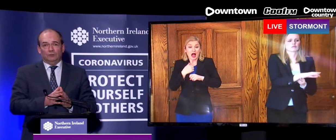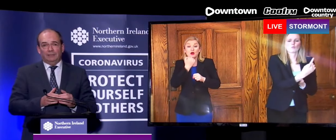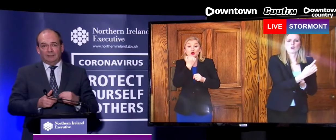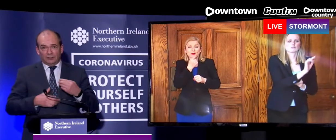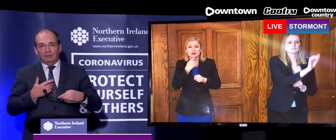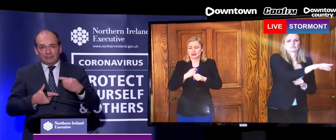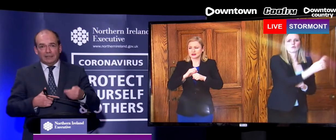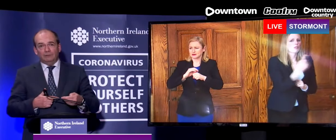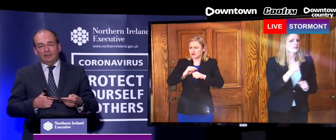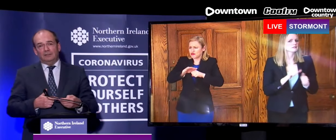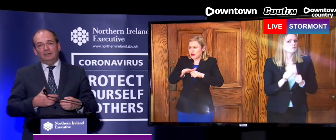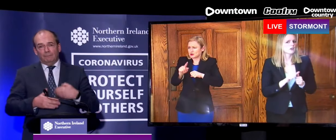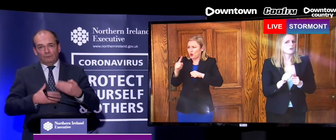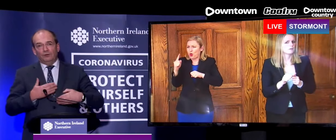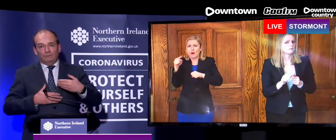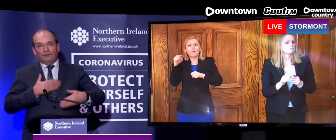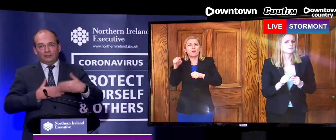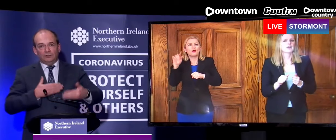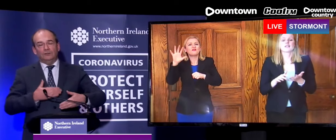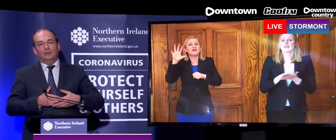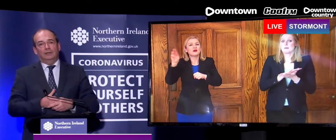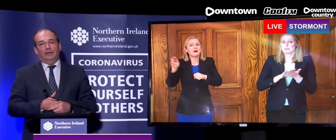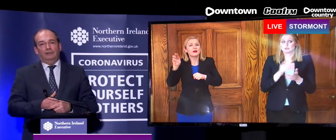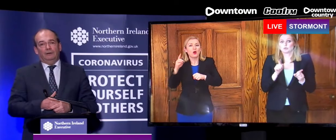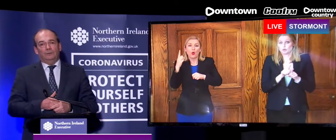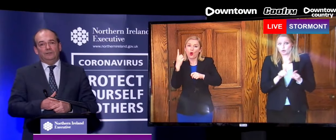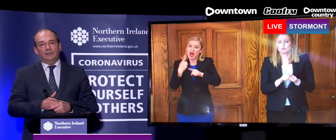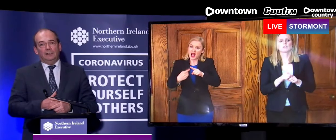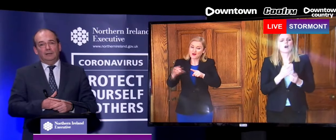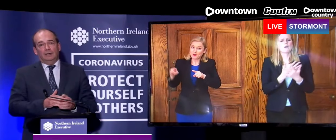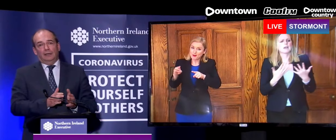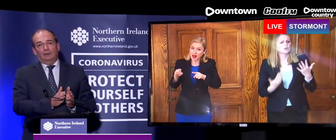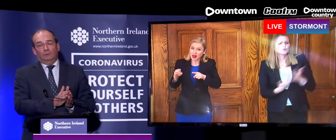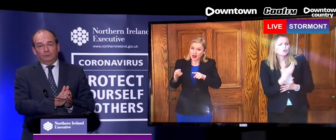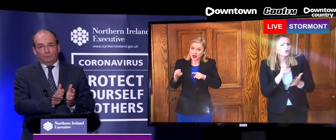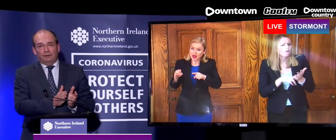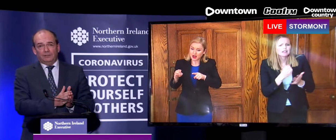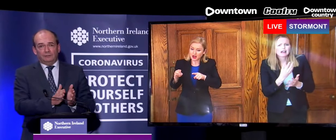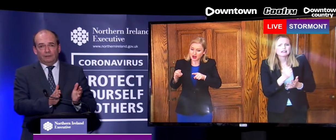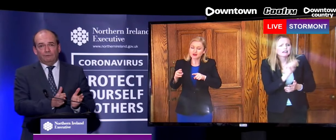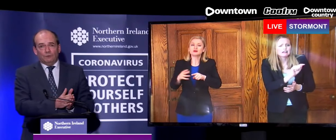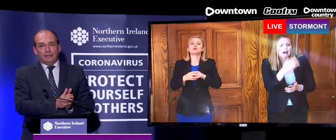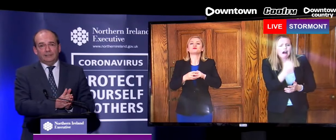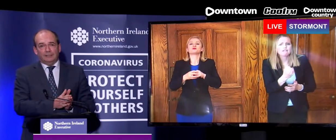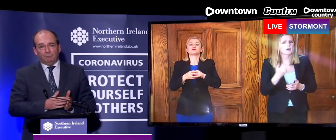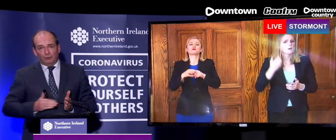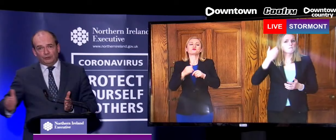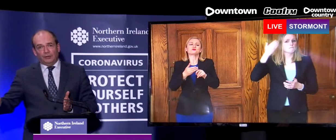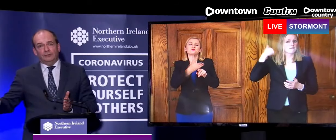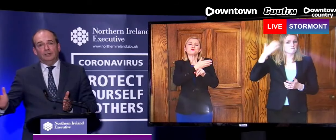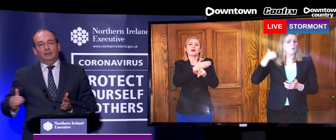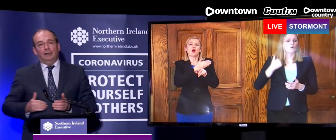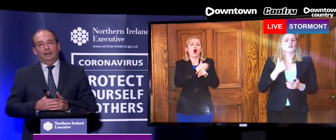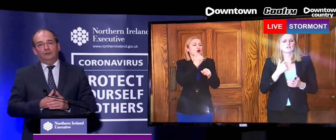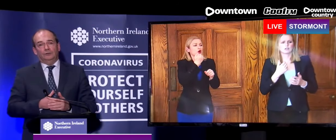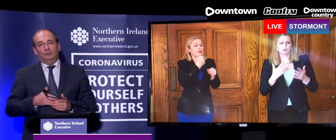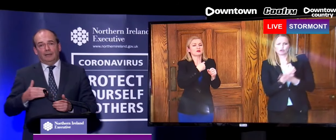It also means that the doubling times, that's the number of new infections that we see, which was previously three to four days, gets pushed